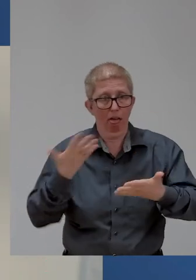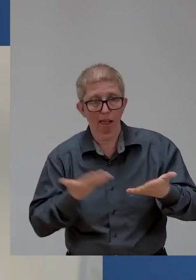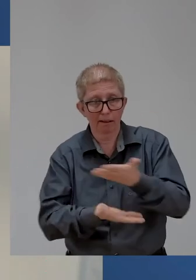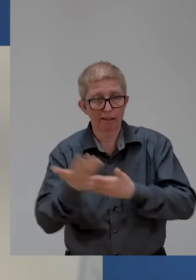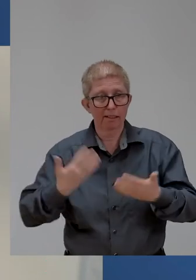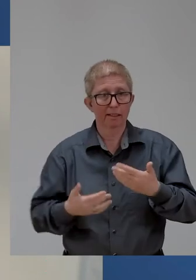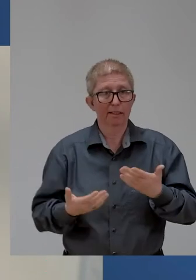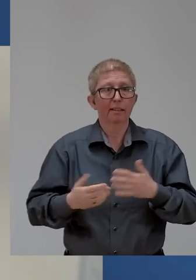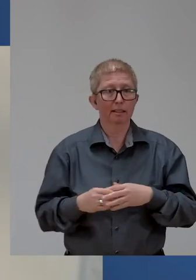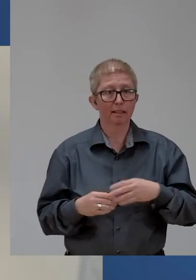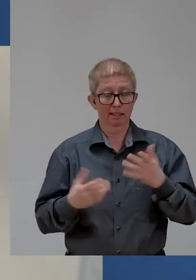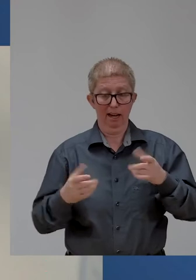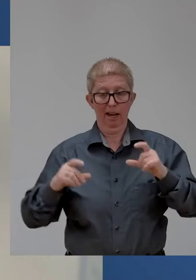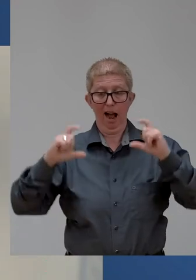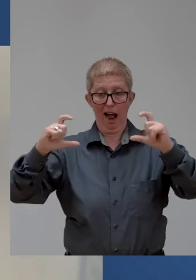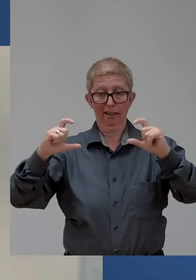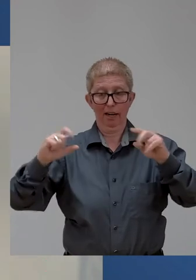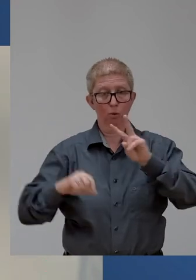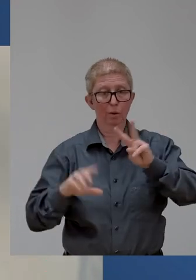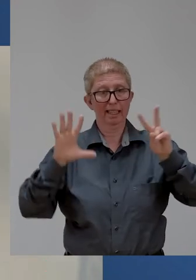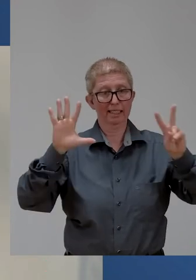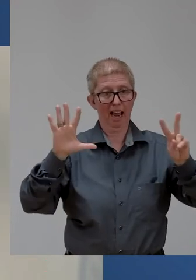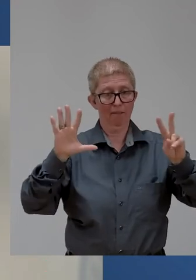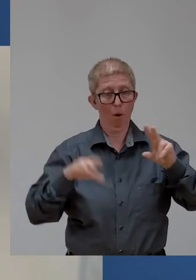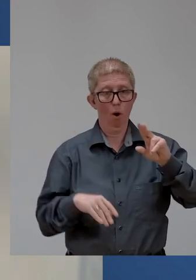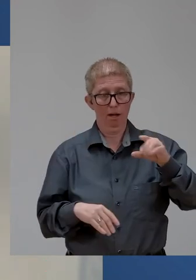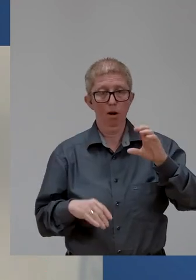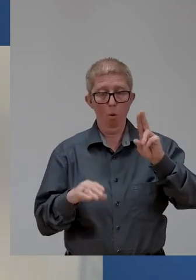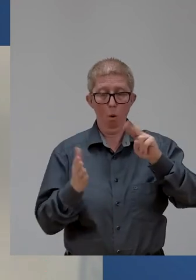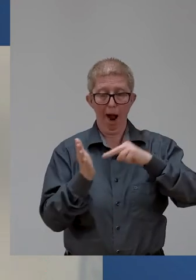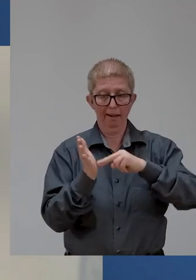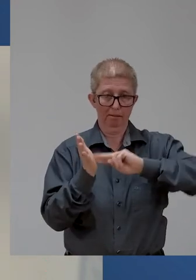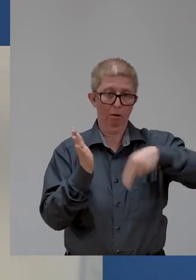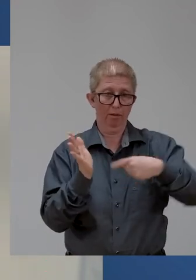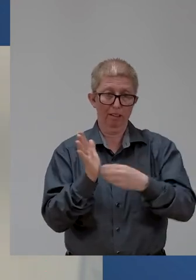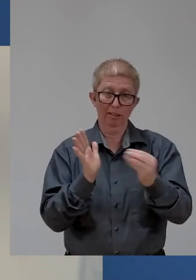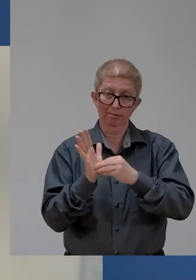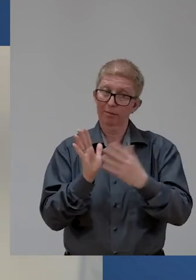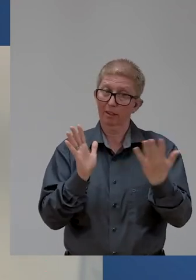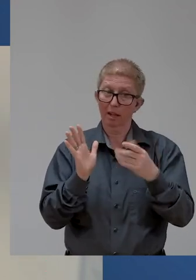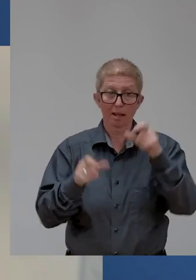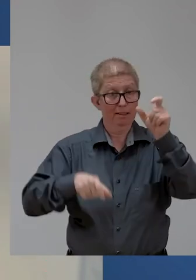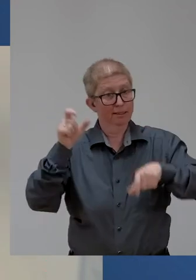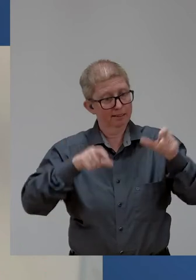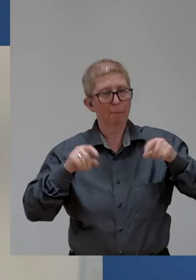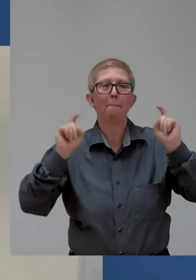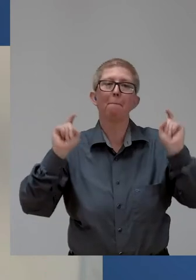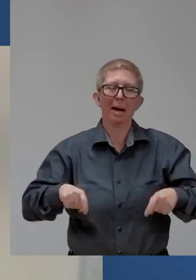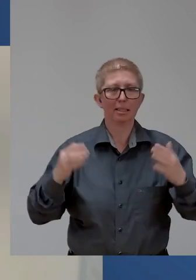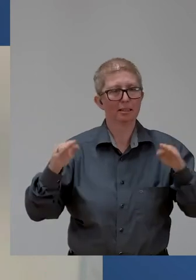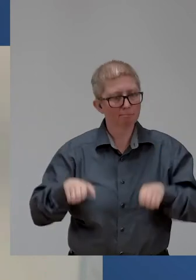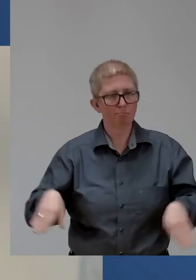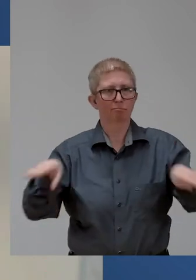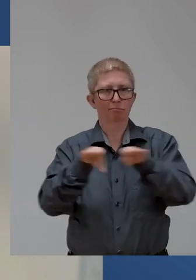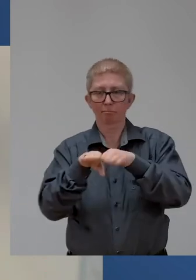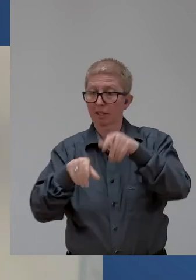to ensure persons with disabilities have employment opportunities and are able to do their jobs on an equal basis with others. This includes